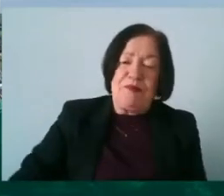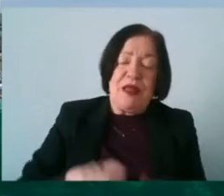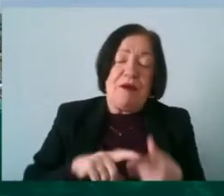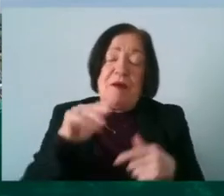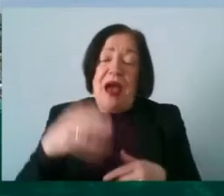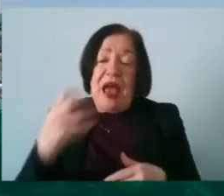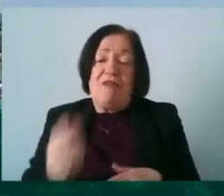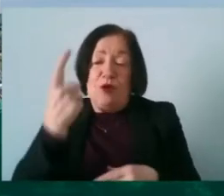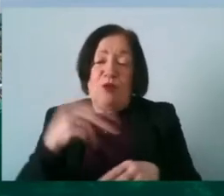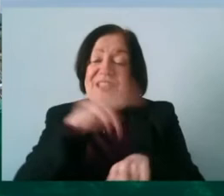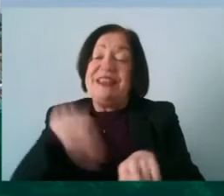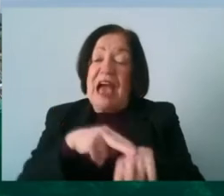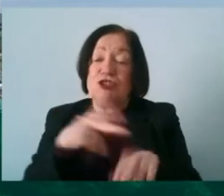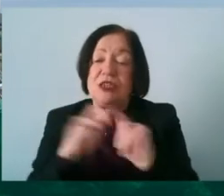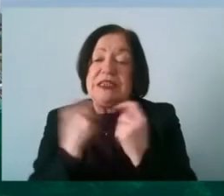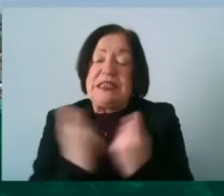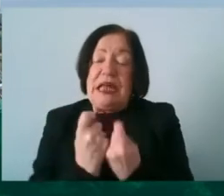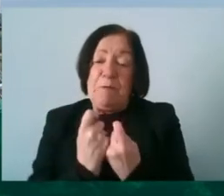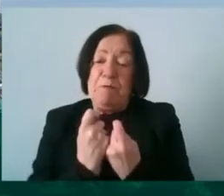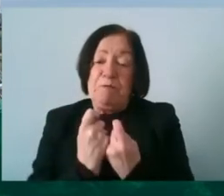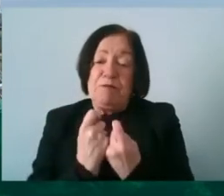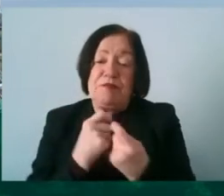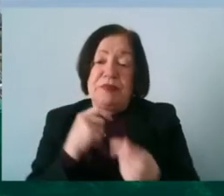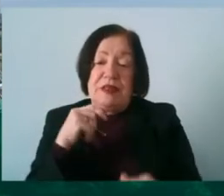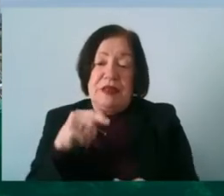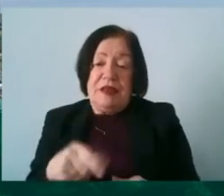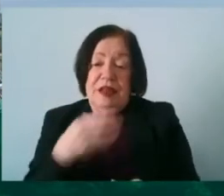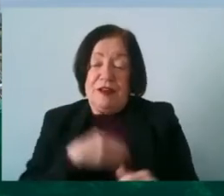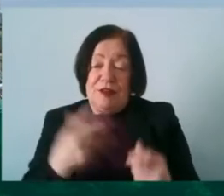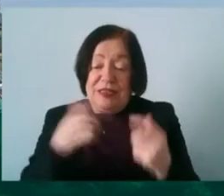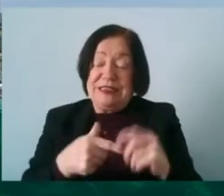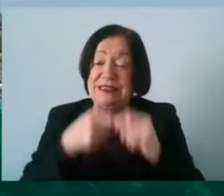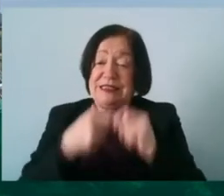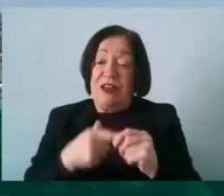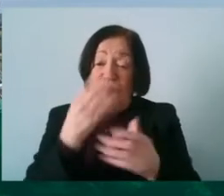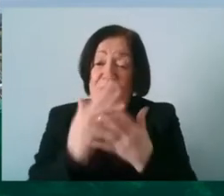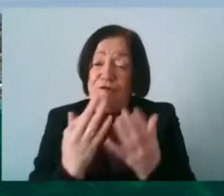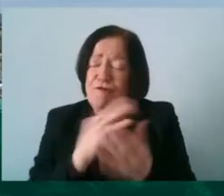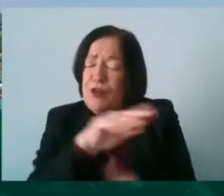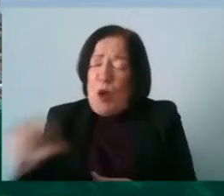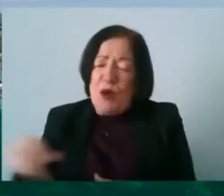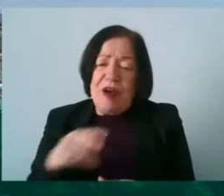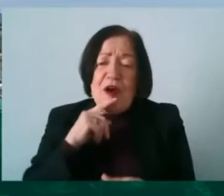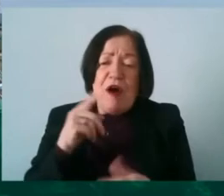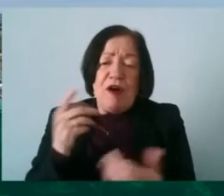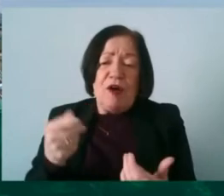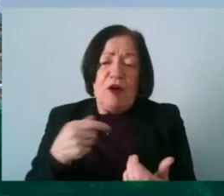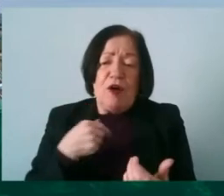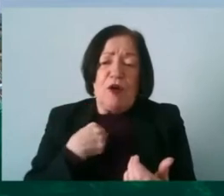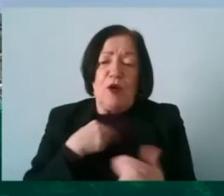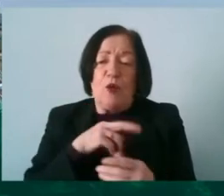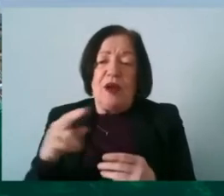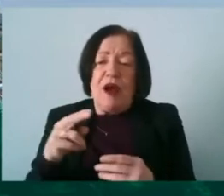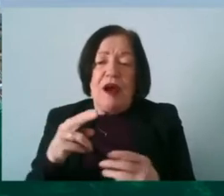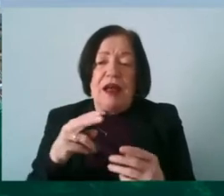with the national team um that's that that almost comes secondary to quite a few but we're when we're not uh interfering with